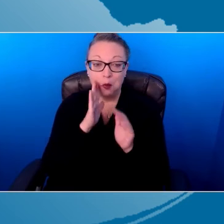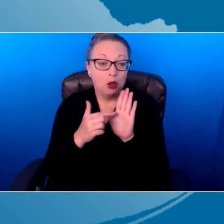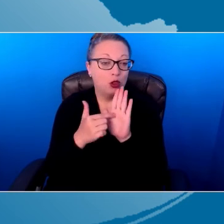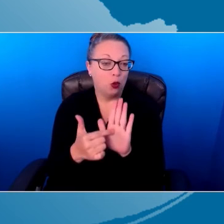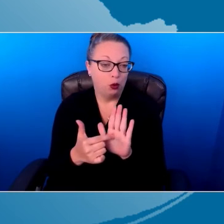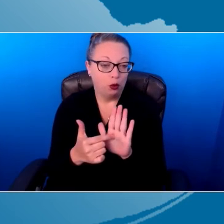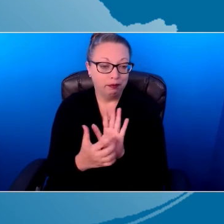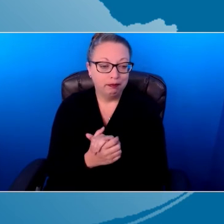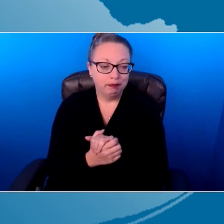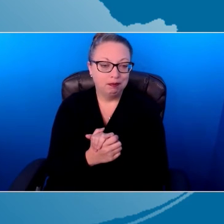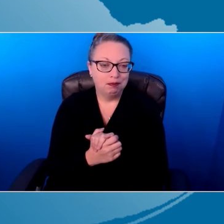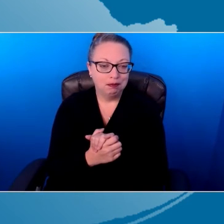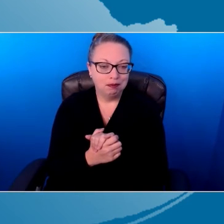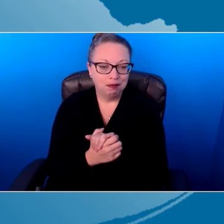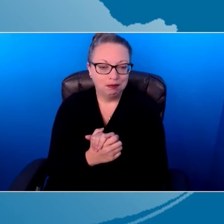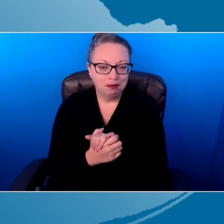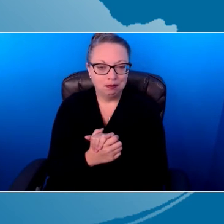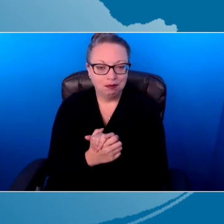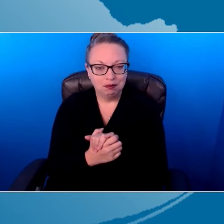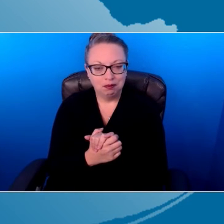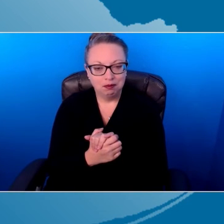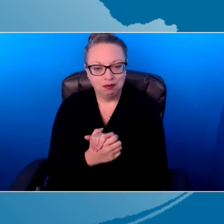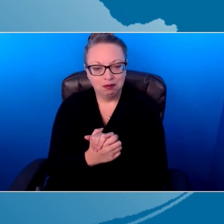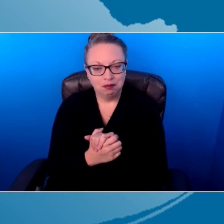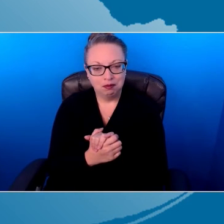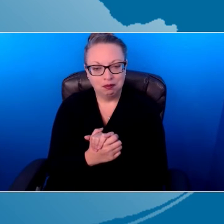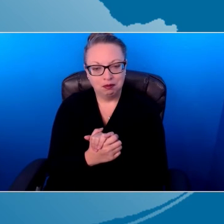what that piece of pottery says.